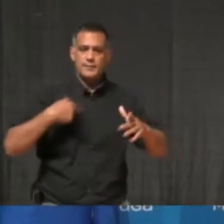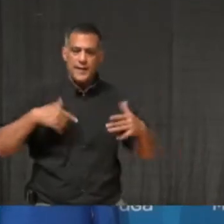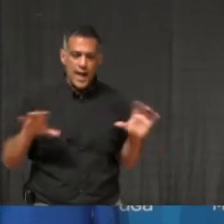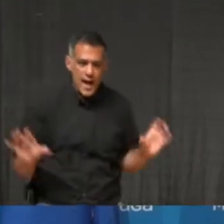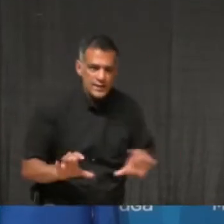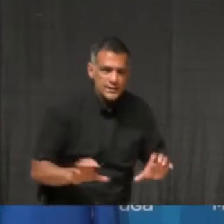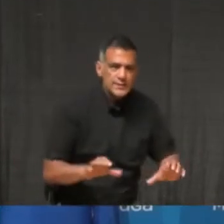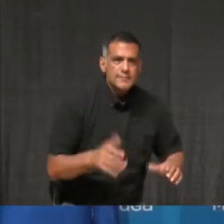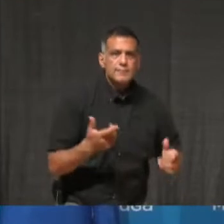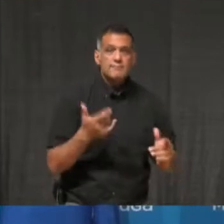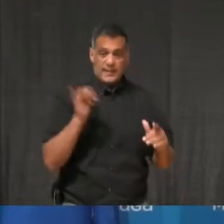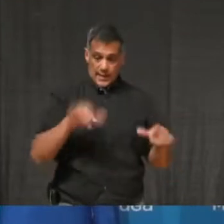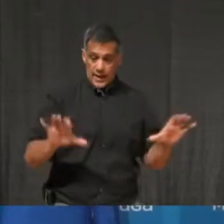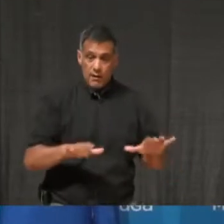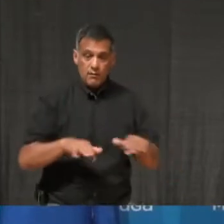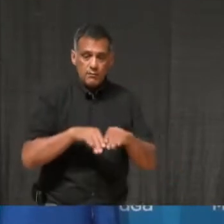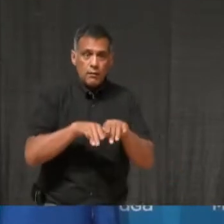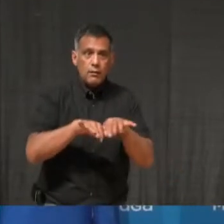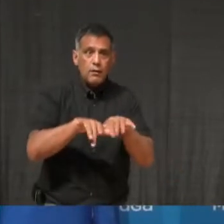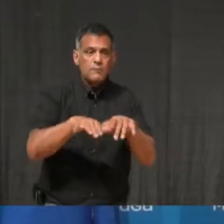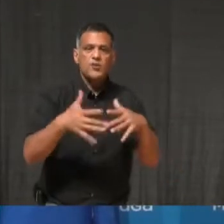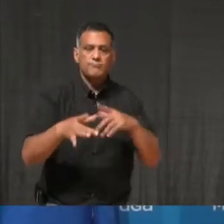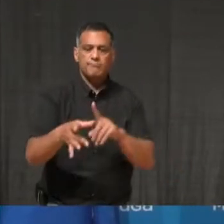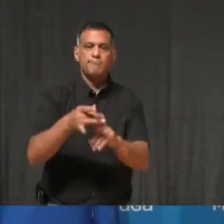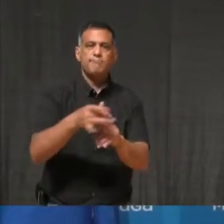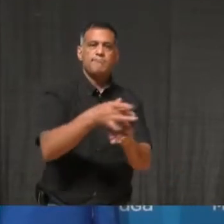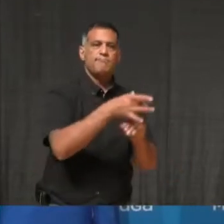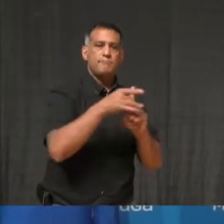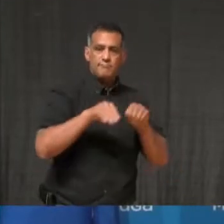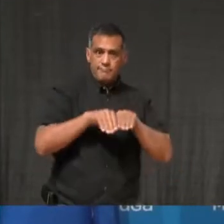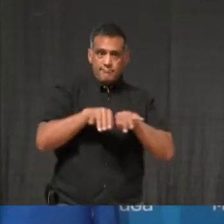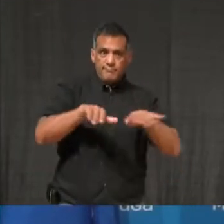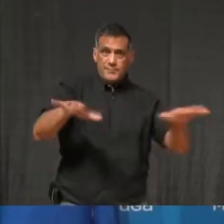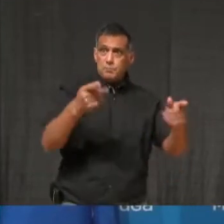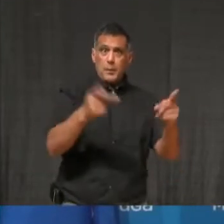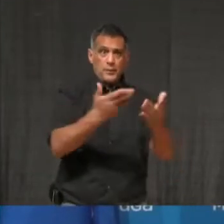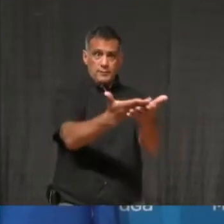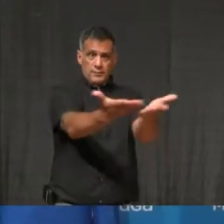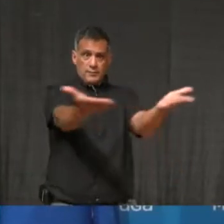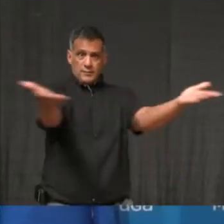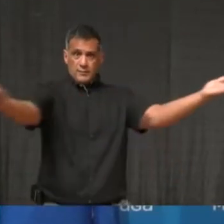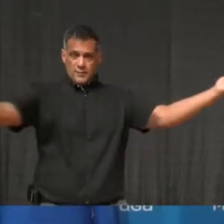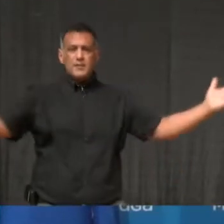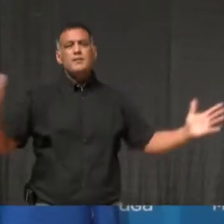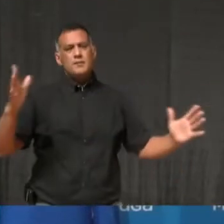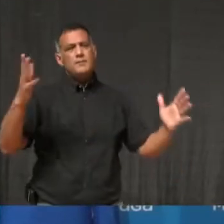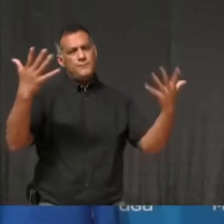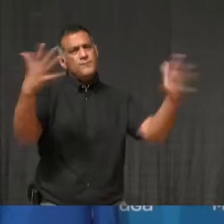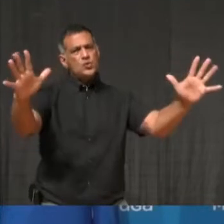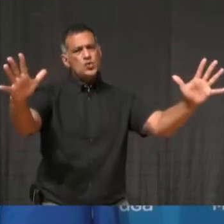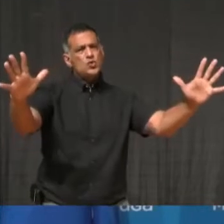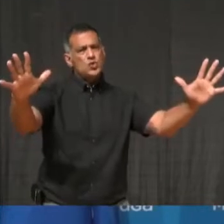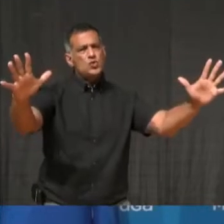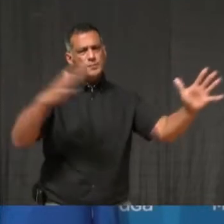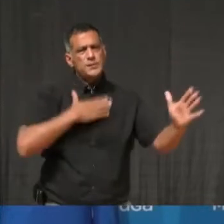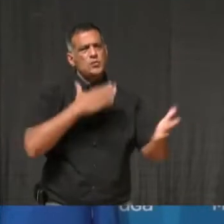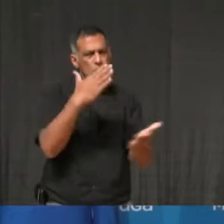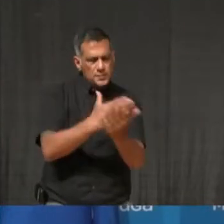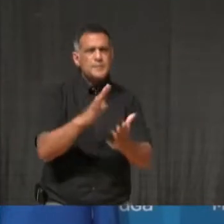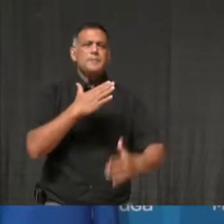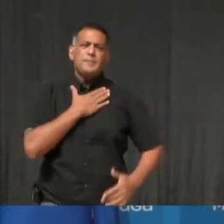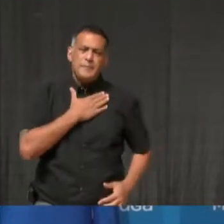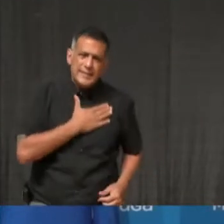only we can stop it. So please, I'm urging you, reduce your in-person contact.